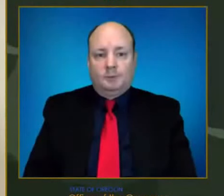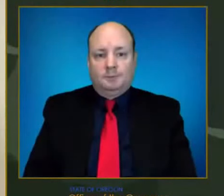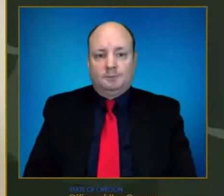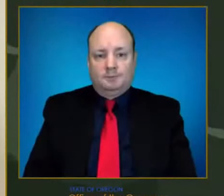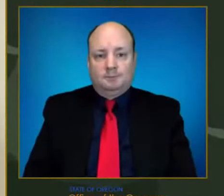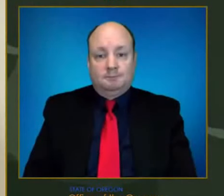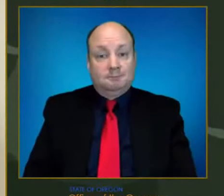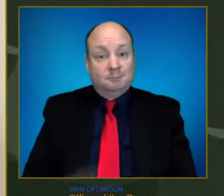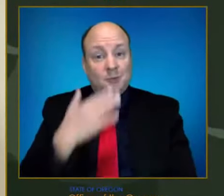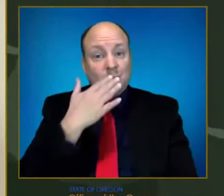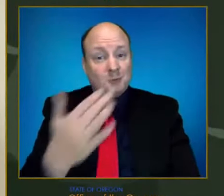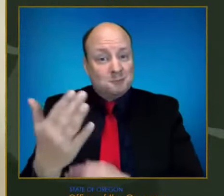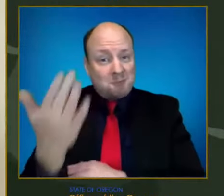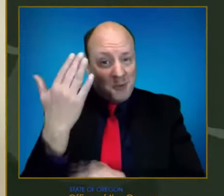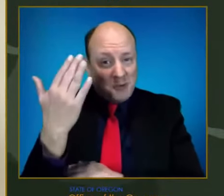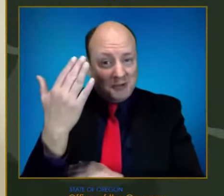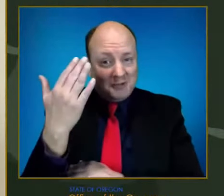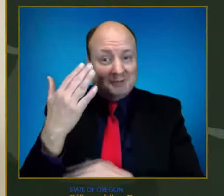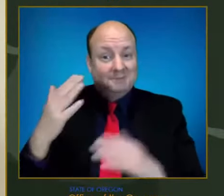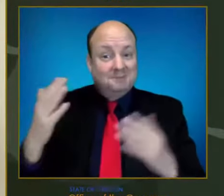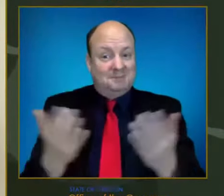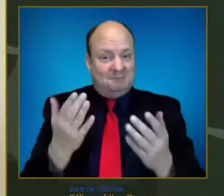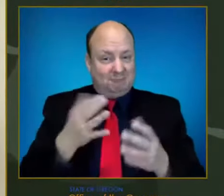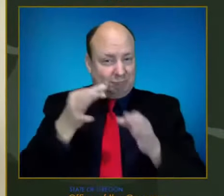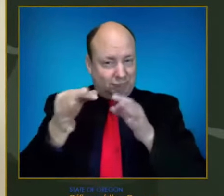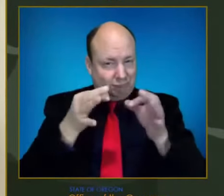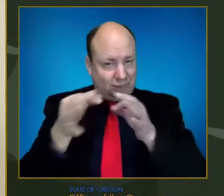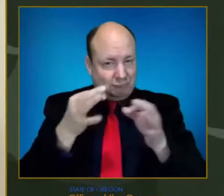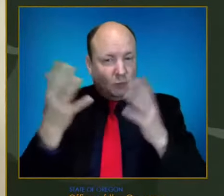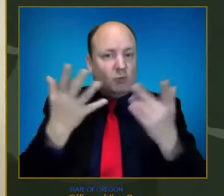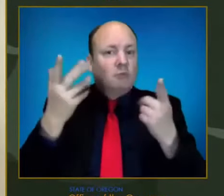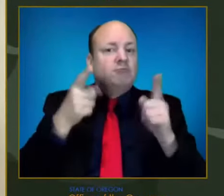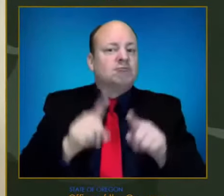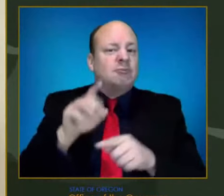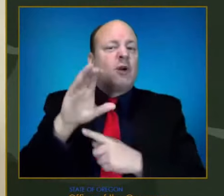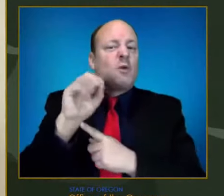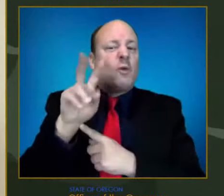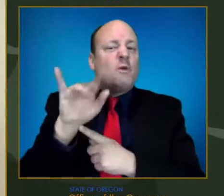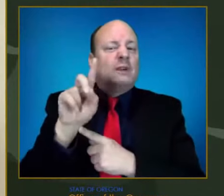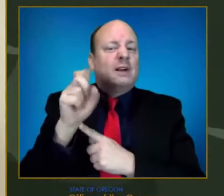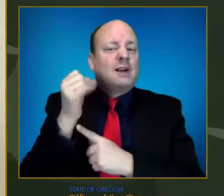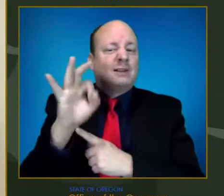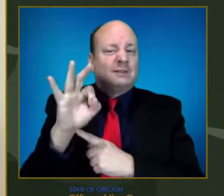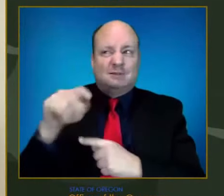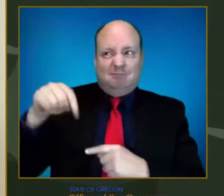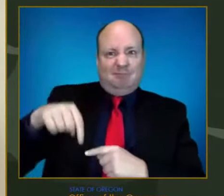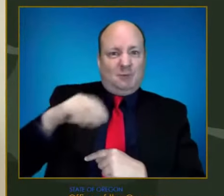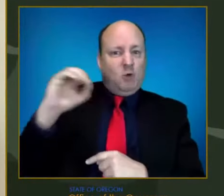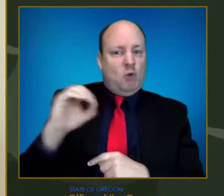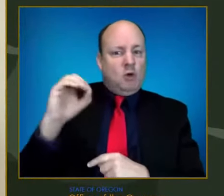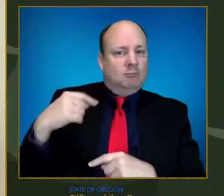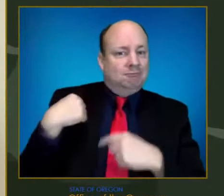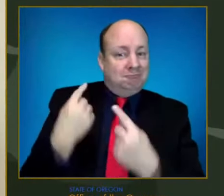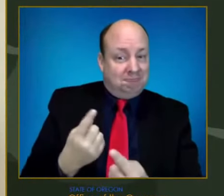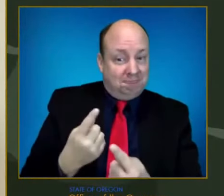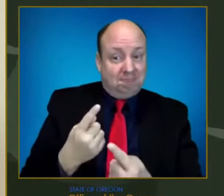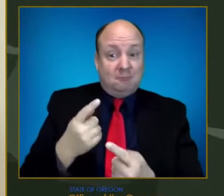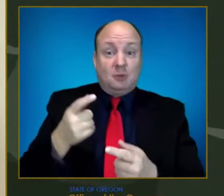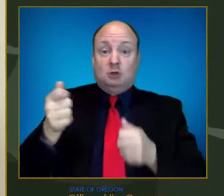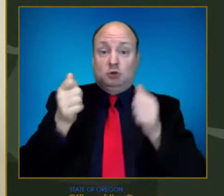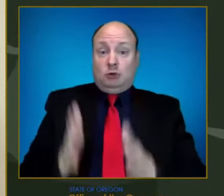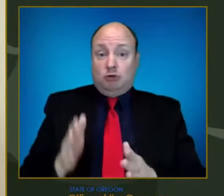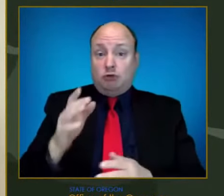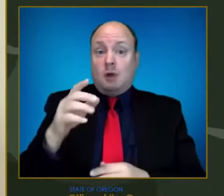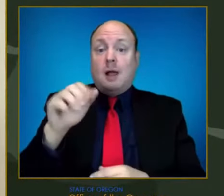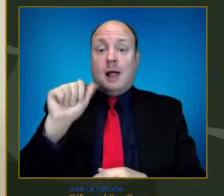Good morning. We're here to give an update on COVID-19 in Oregon, and I'm joined by Director Patrick Allen of the Oregon Health Authority,